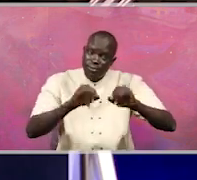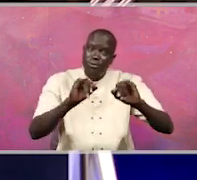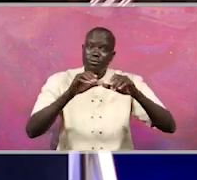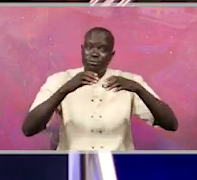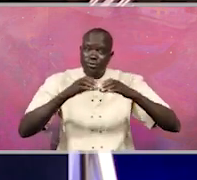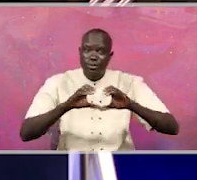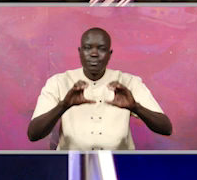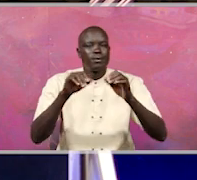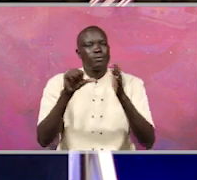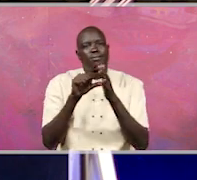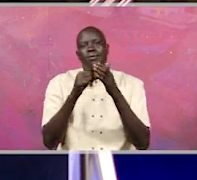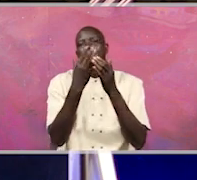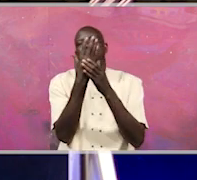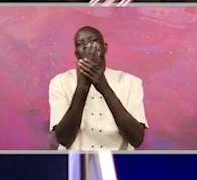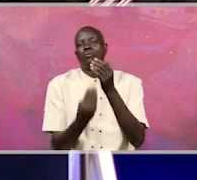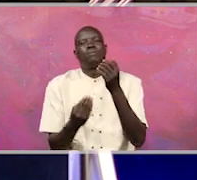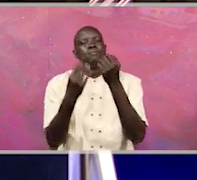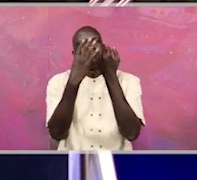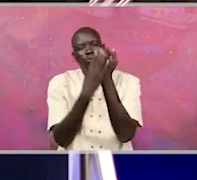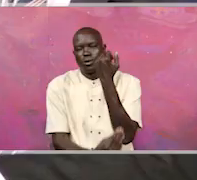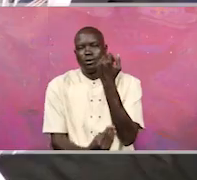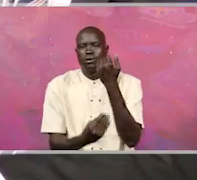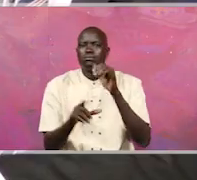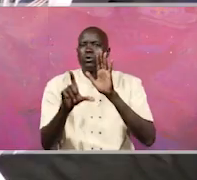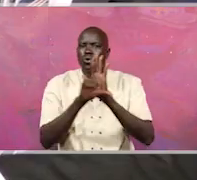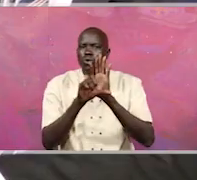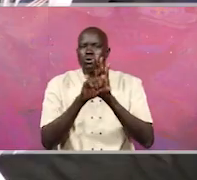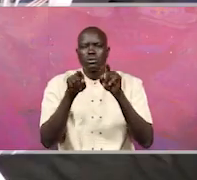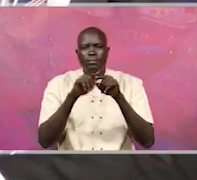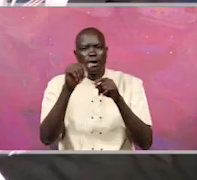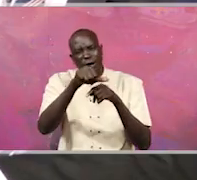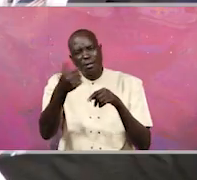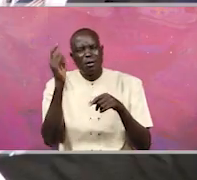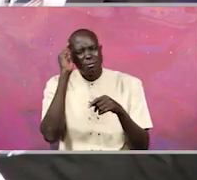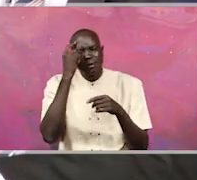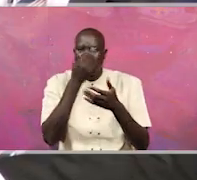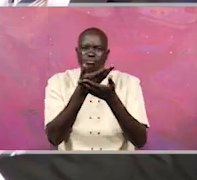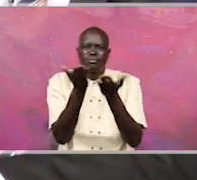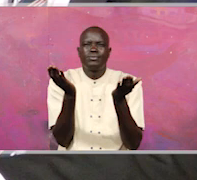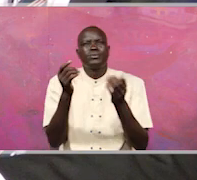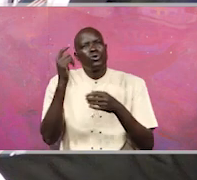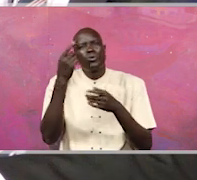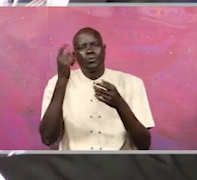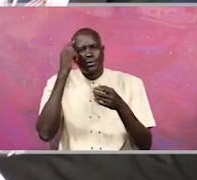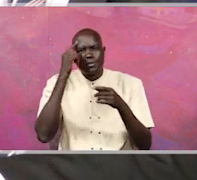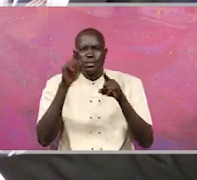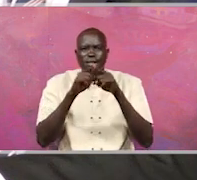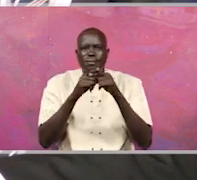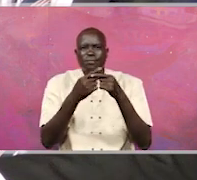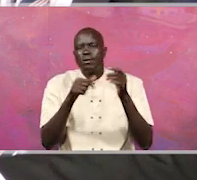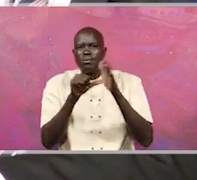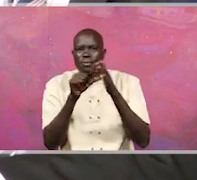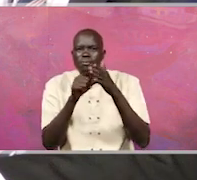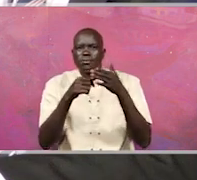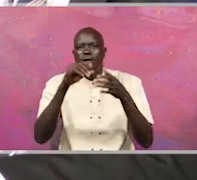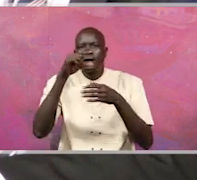very, very poor. So the challenge has never been the law. Yes, just like any legal regime, there may be, you know, what you call lakuna as a loopholes, but